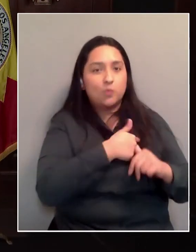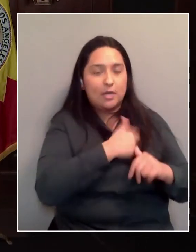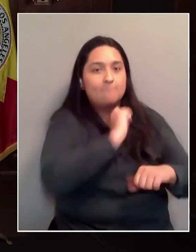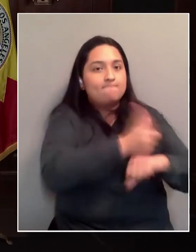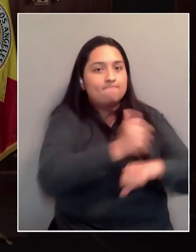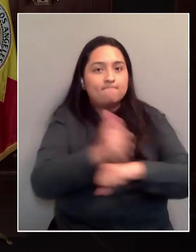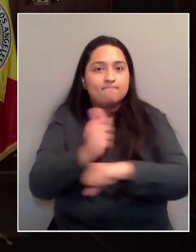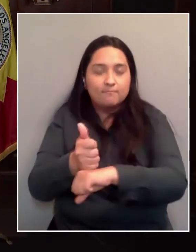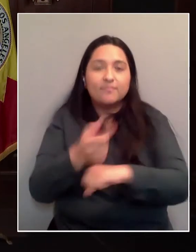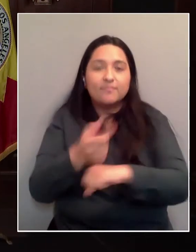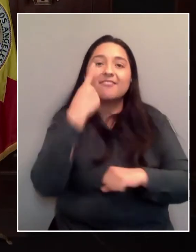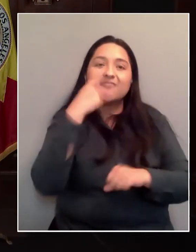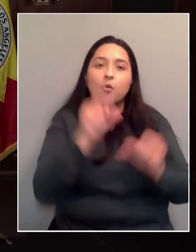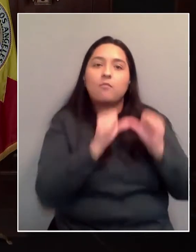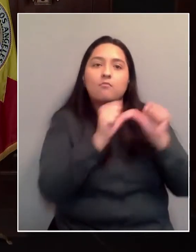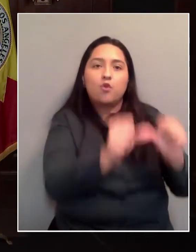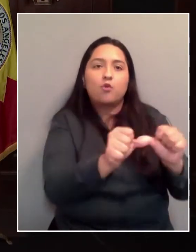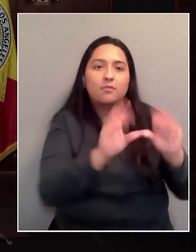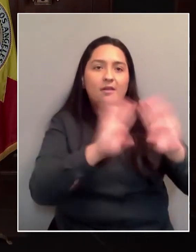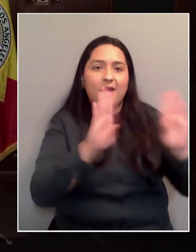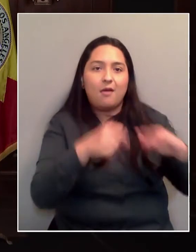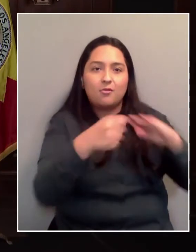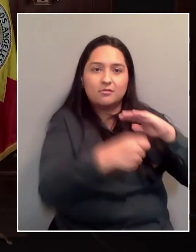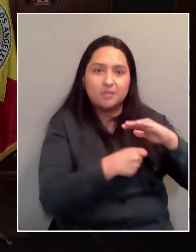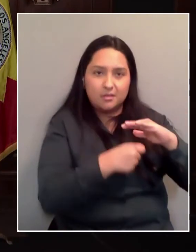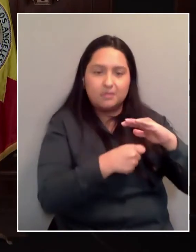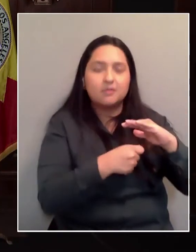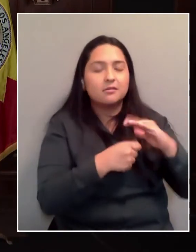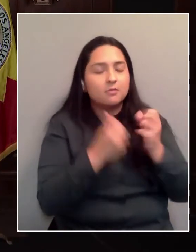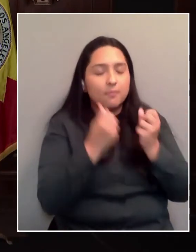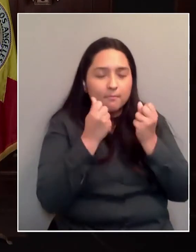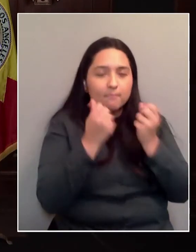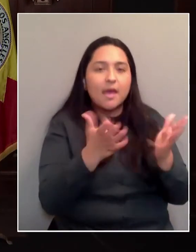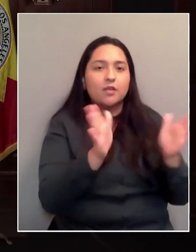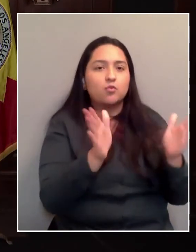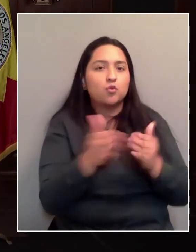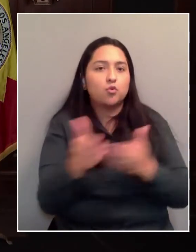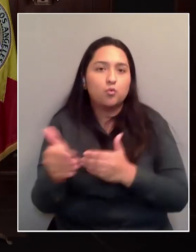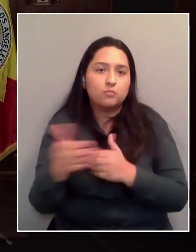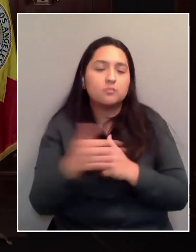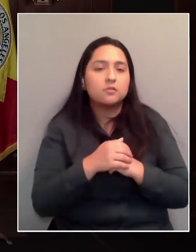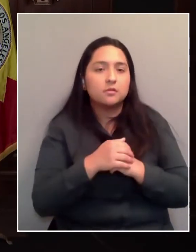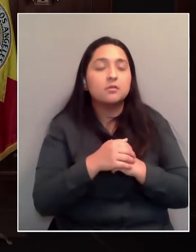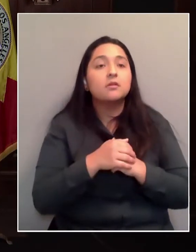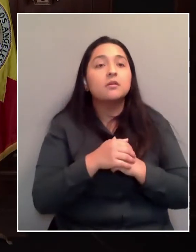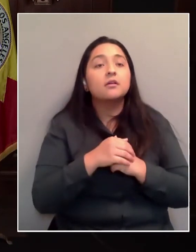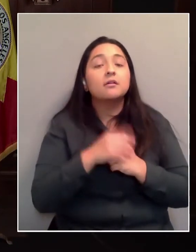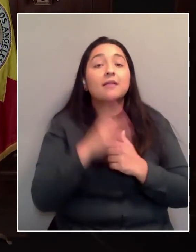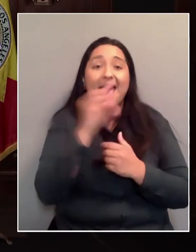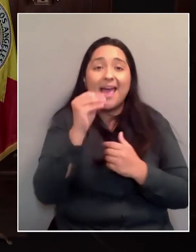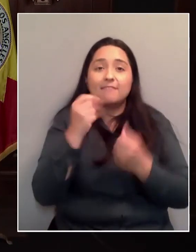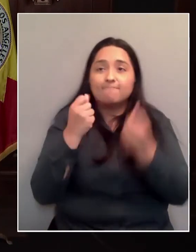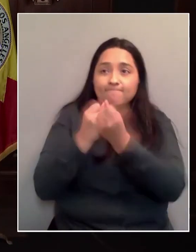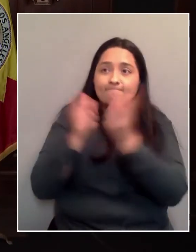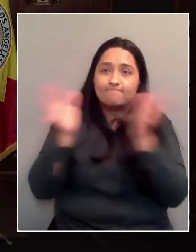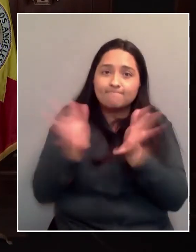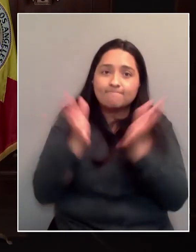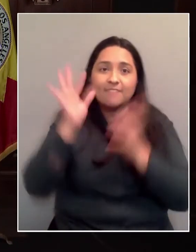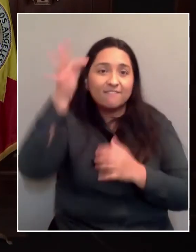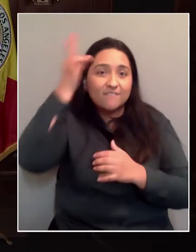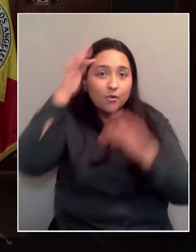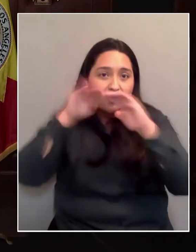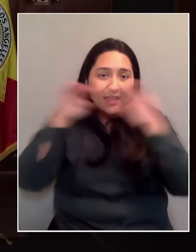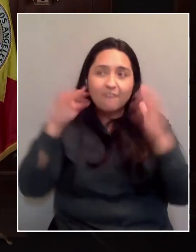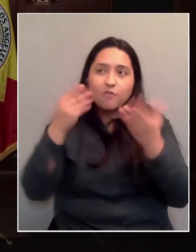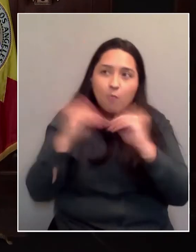solutions. Hundreds and hundreds of rooms that are part of that. Advocating at the federal level for more of that and a discussion